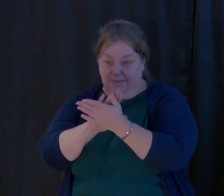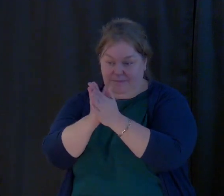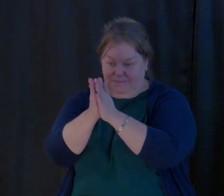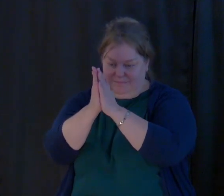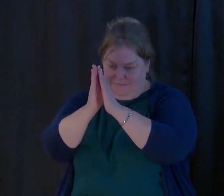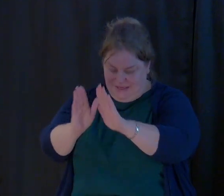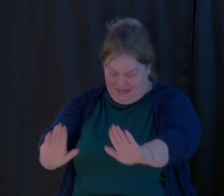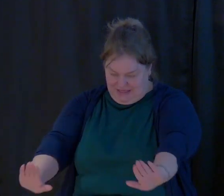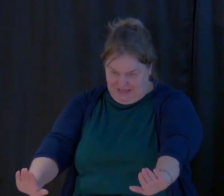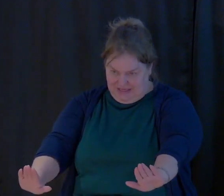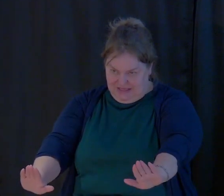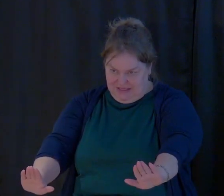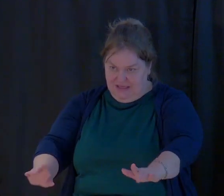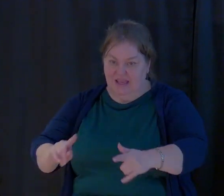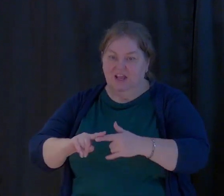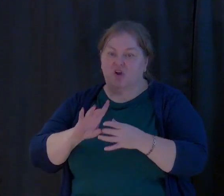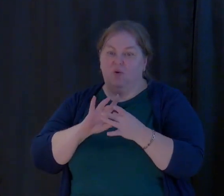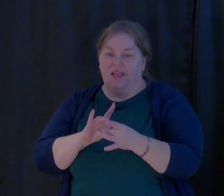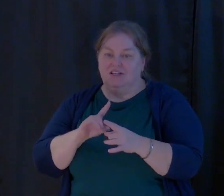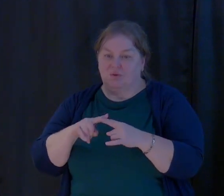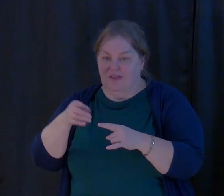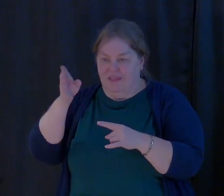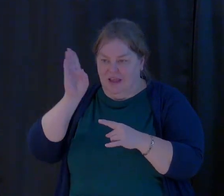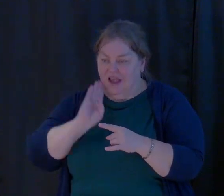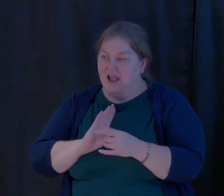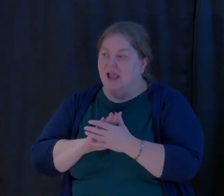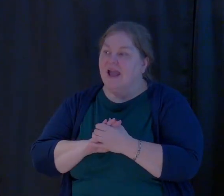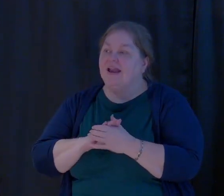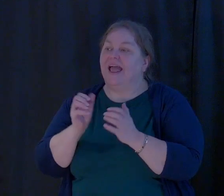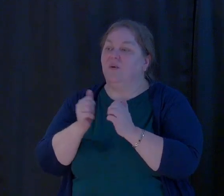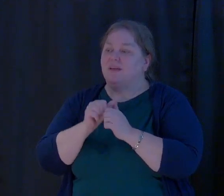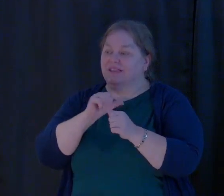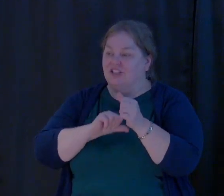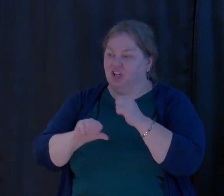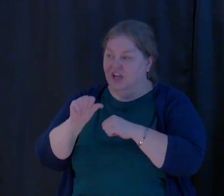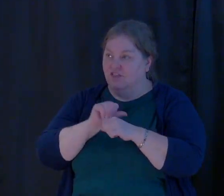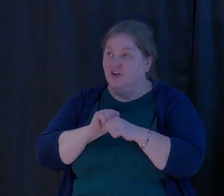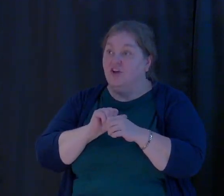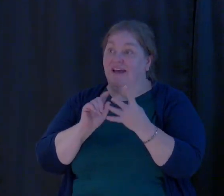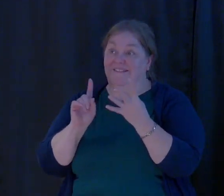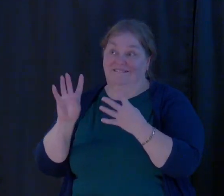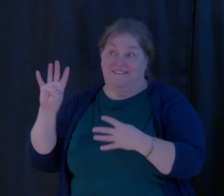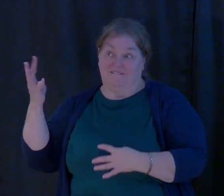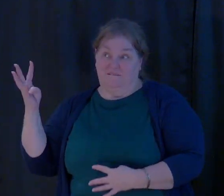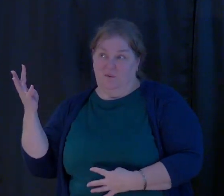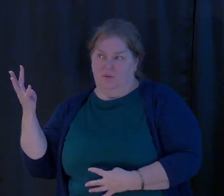peace in our relationship with God and with each other. Number four.